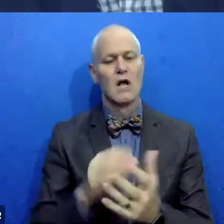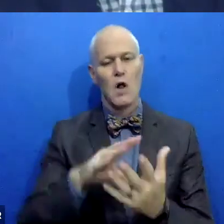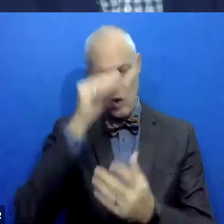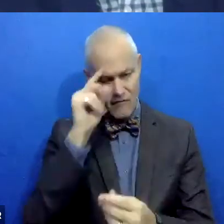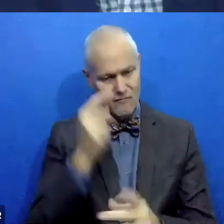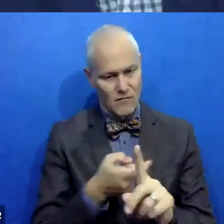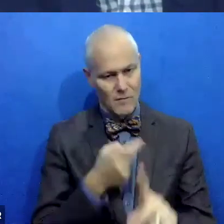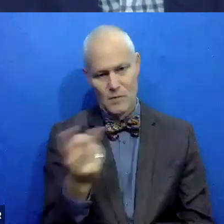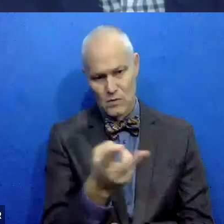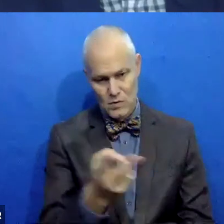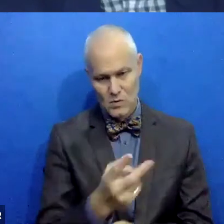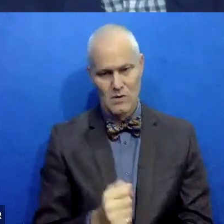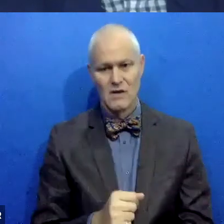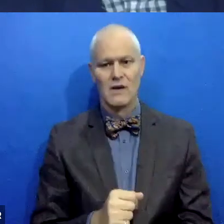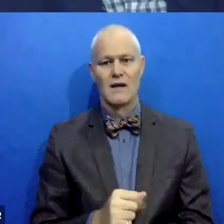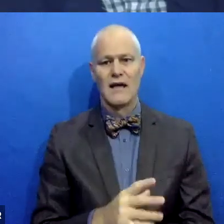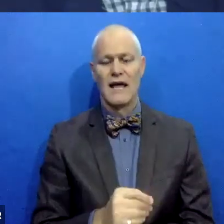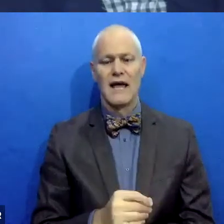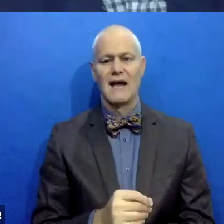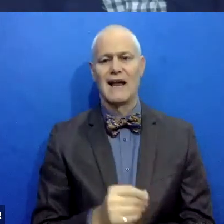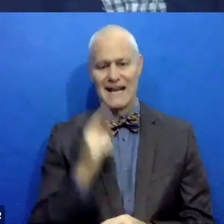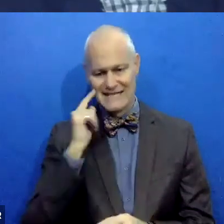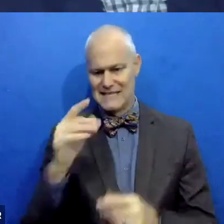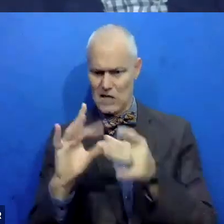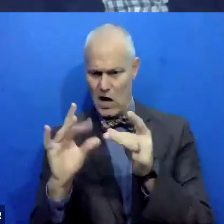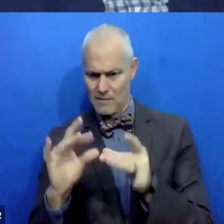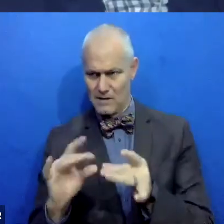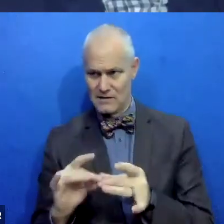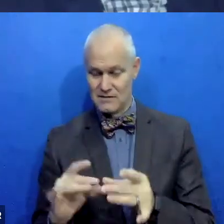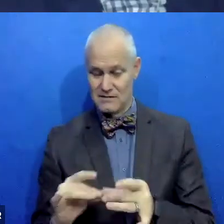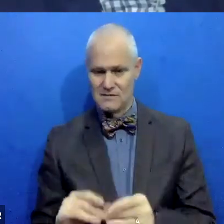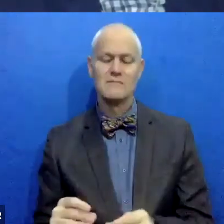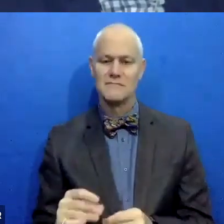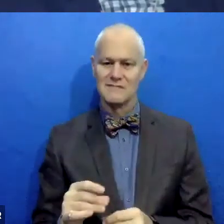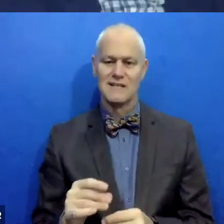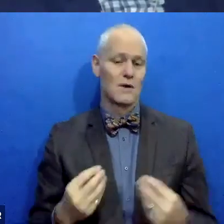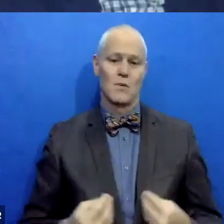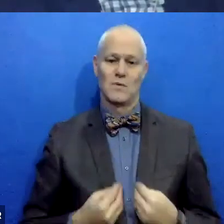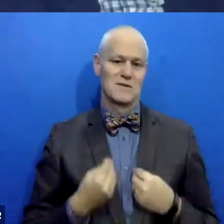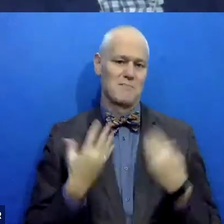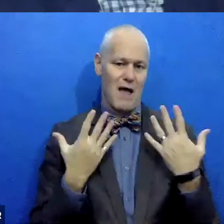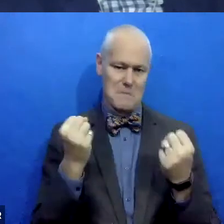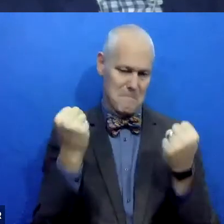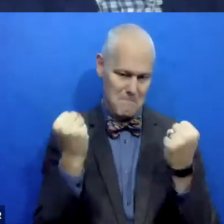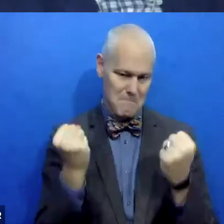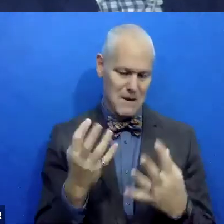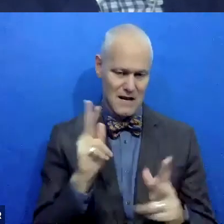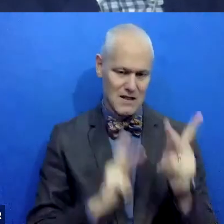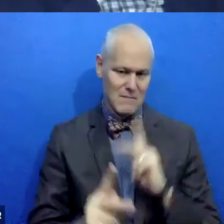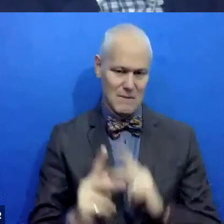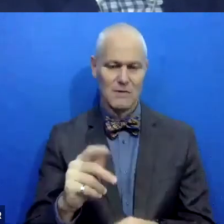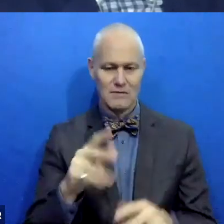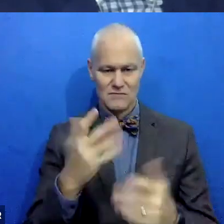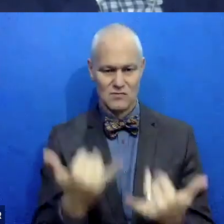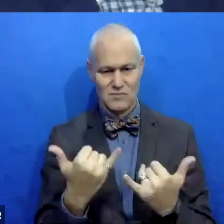Um, and I think, I think, I mean, seeing the comments, it's definitely inspired a lot of our listeners. So again, I really